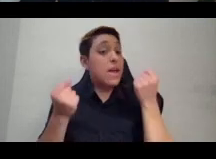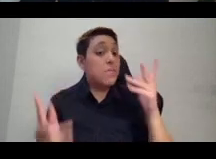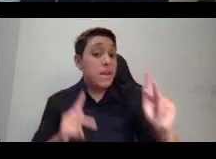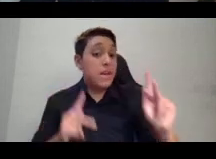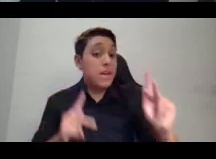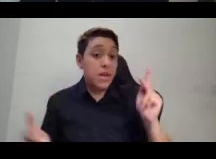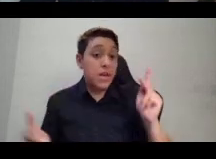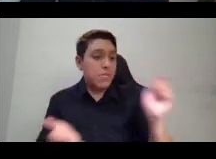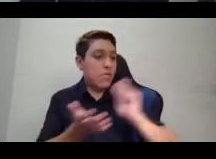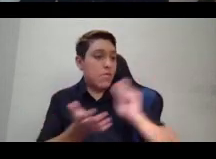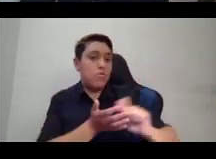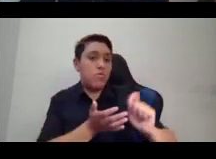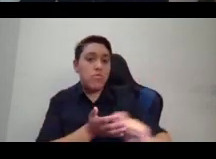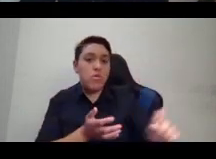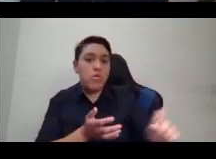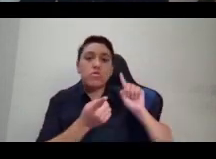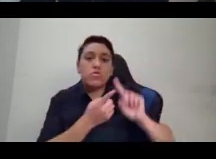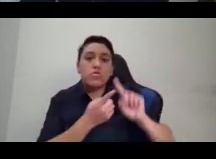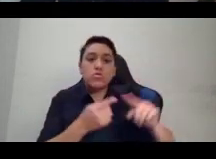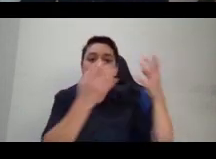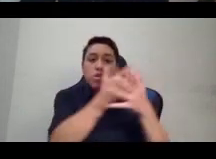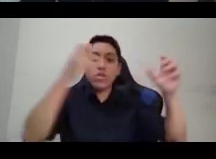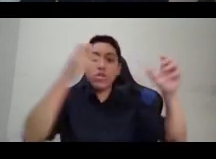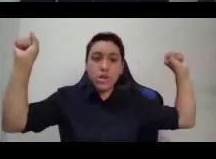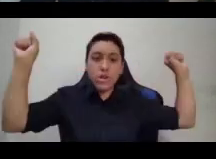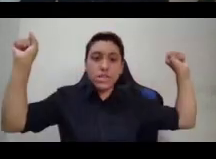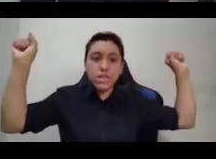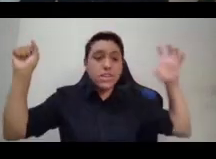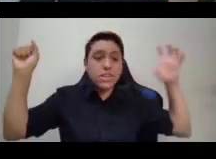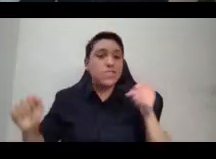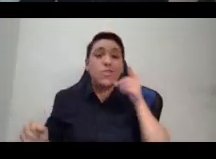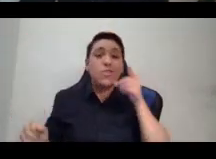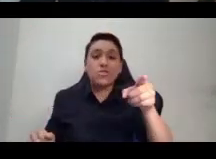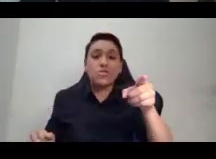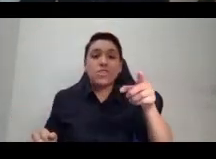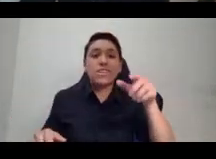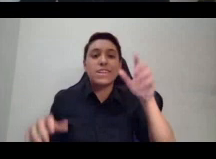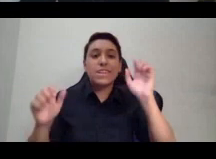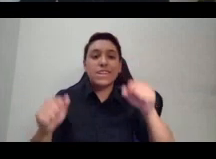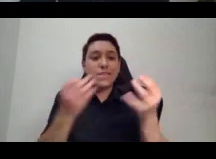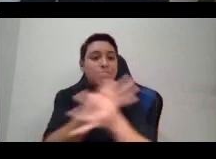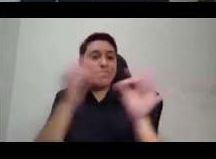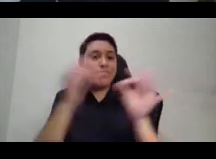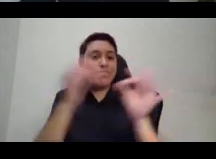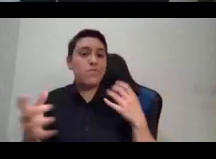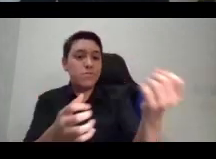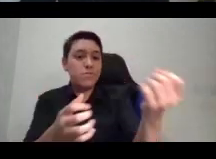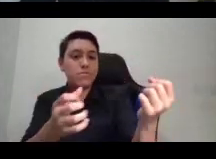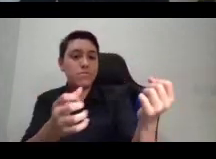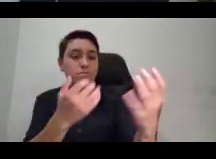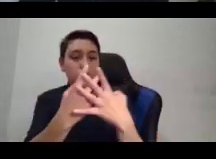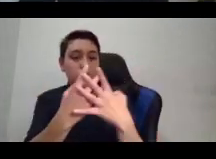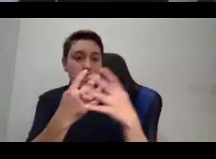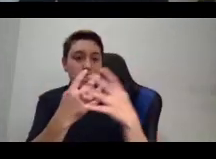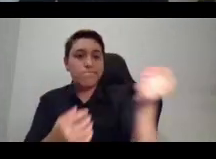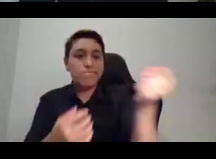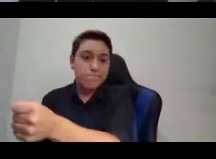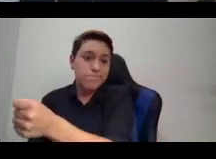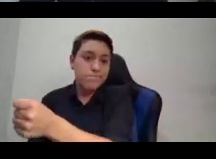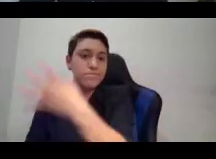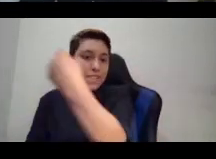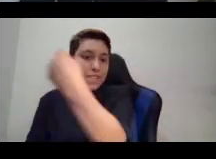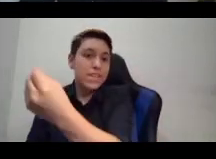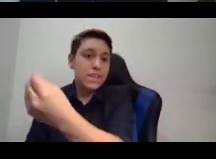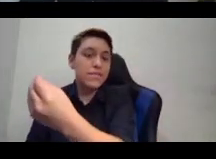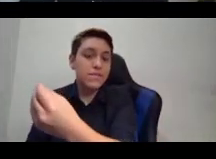1896 to get them a pardon. I think that is so significant, at a time when